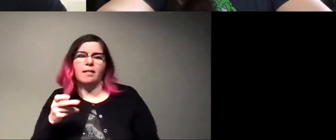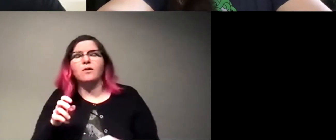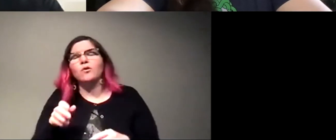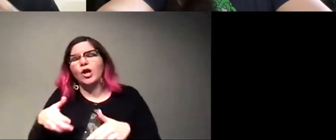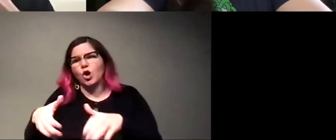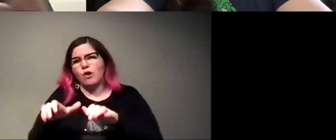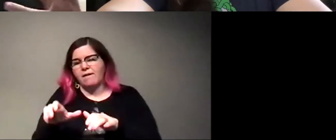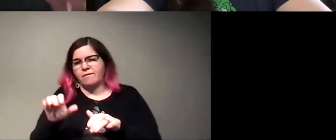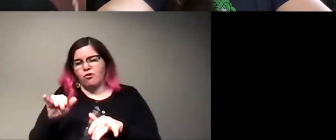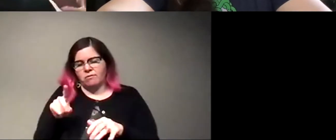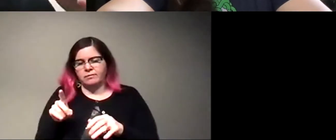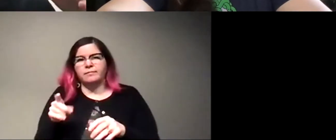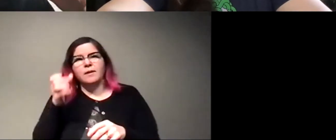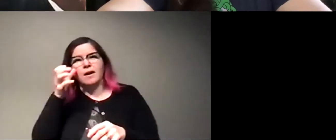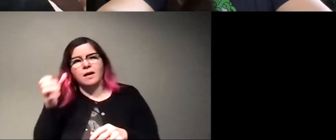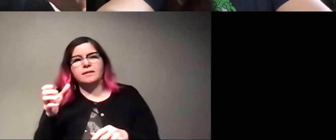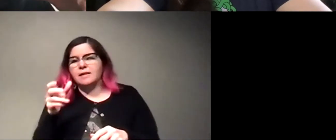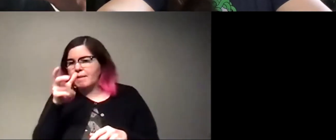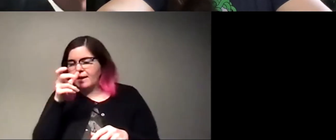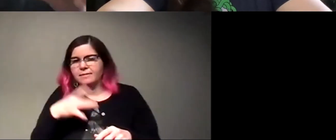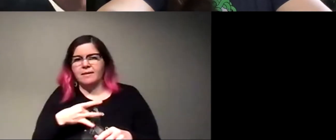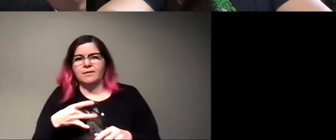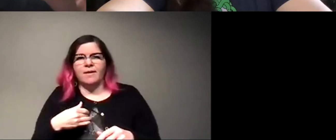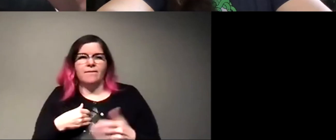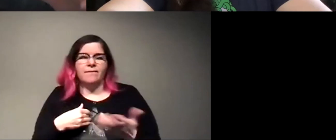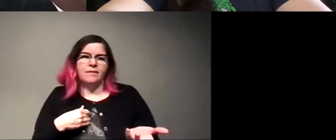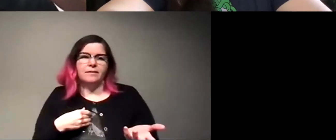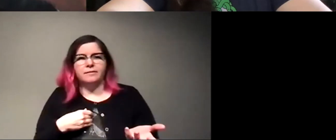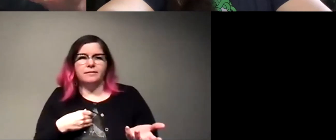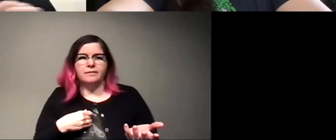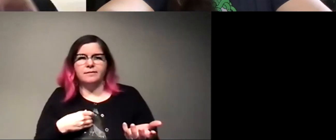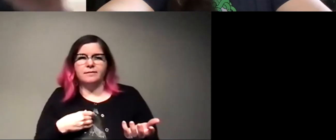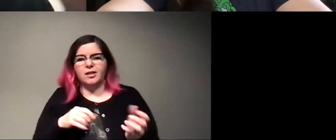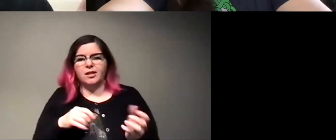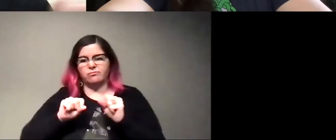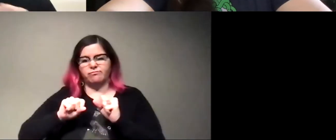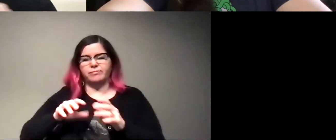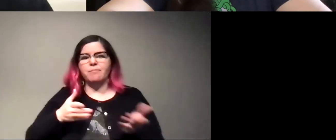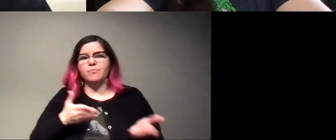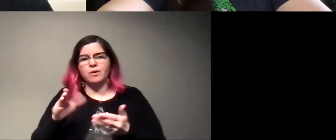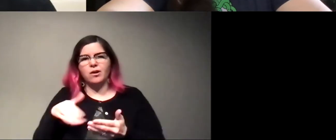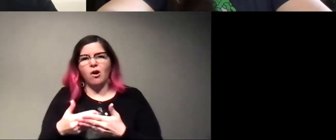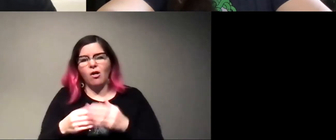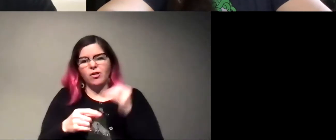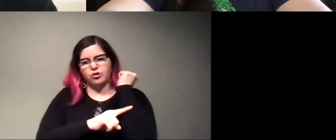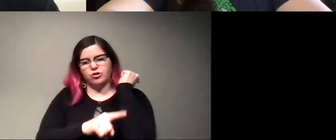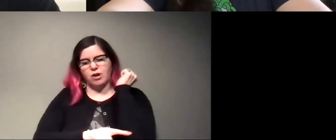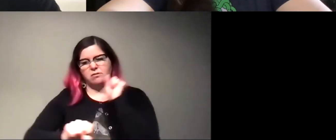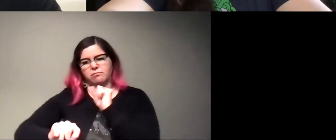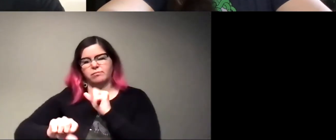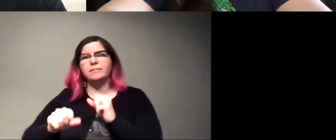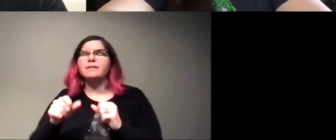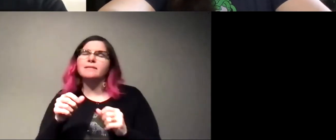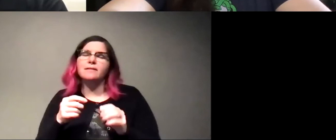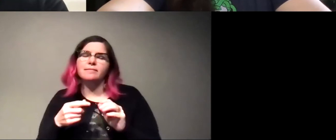So basically ants like to have these kind of dumpster sites where they take all their garbage, especially things like leaf cutter